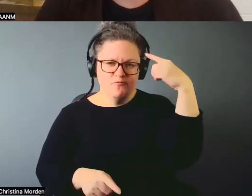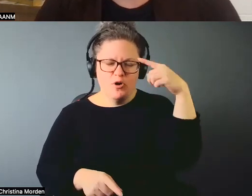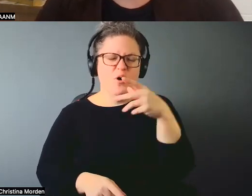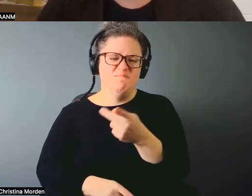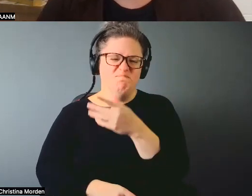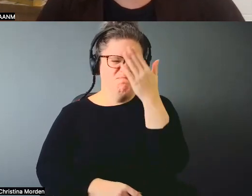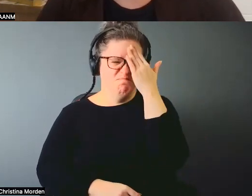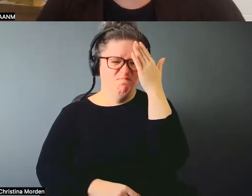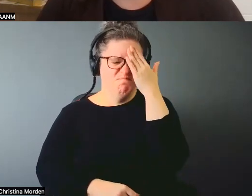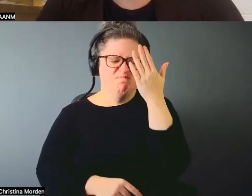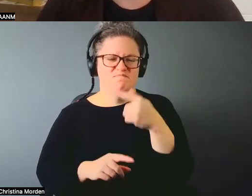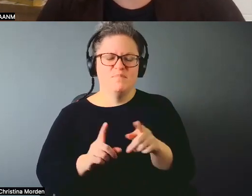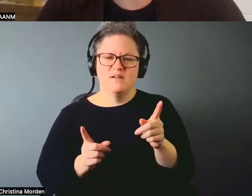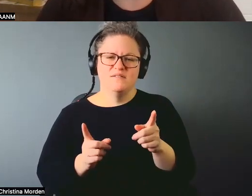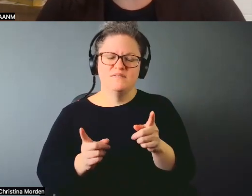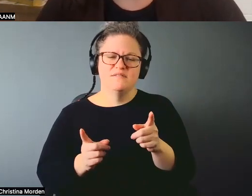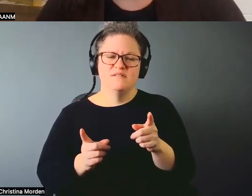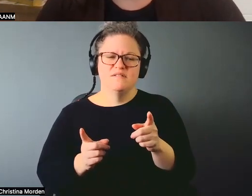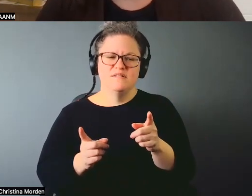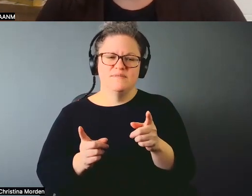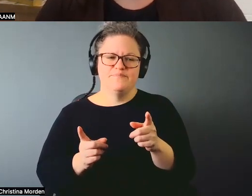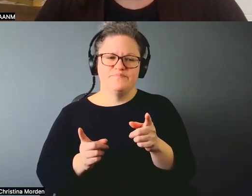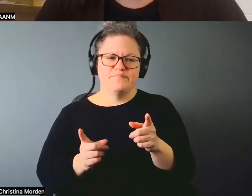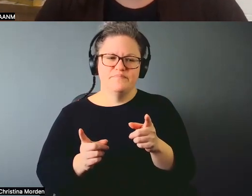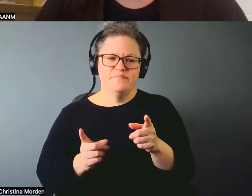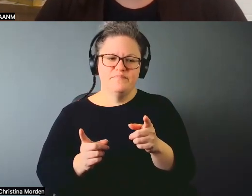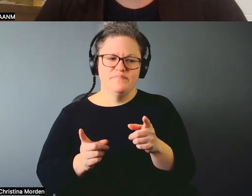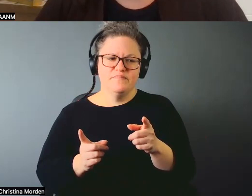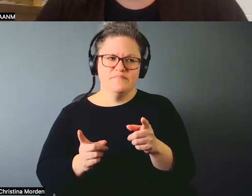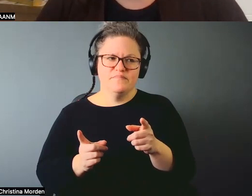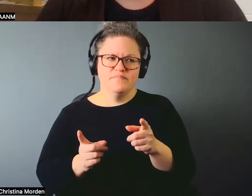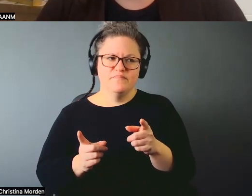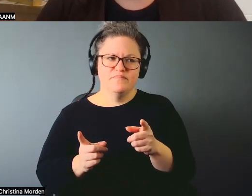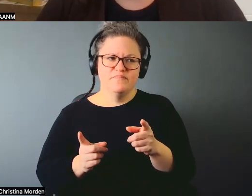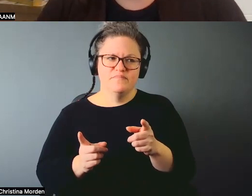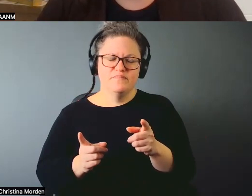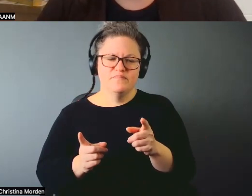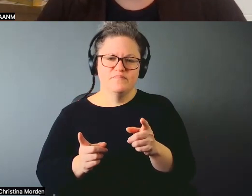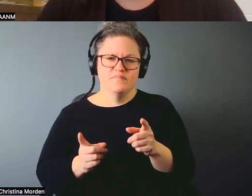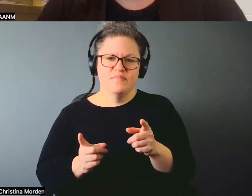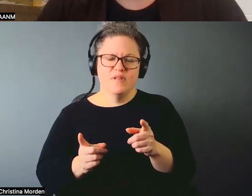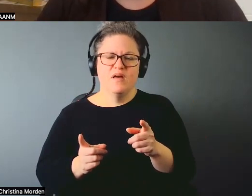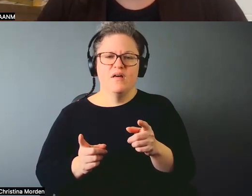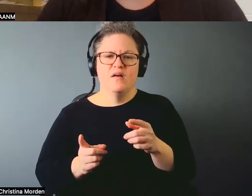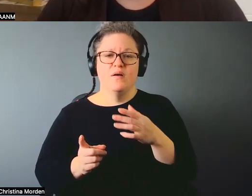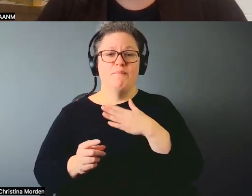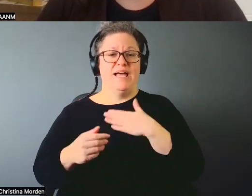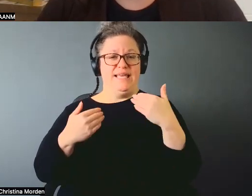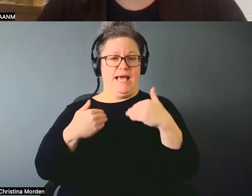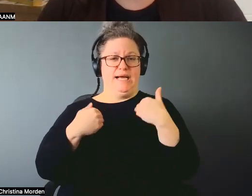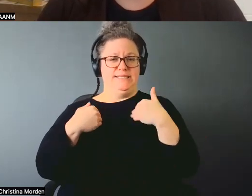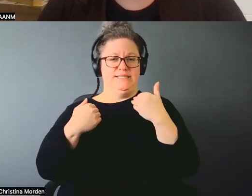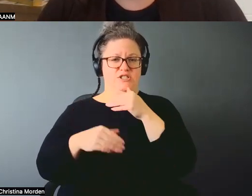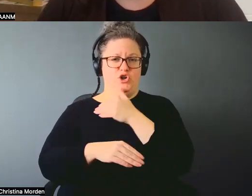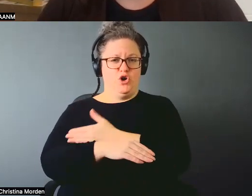But, you know, it's really I have our youngest daughter we adopted from Ethiopia. And, you know,